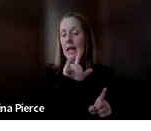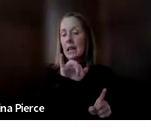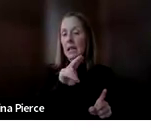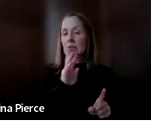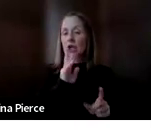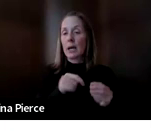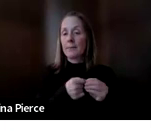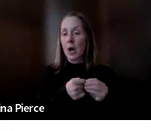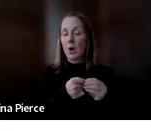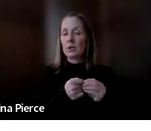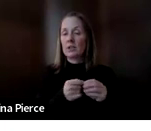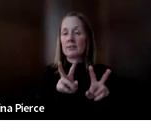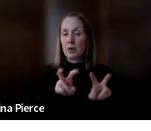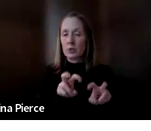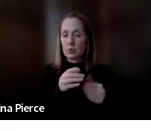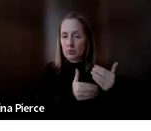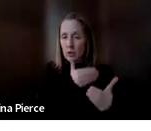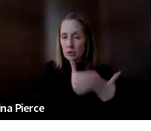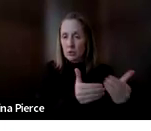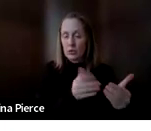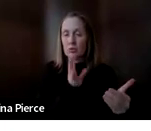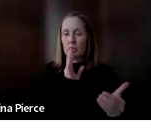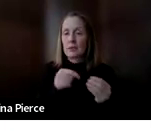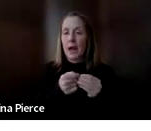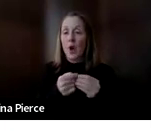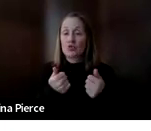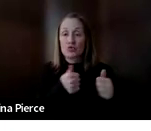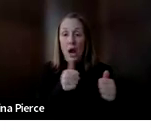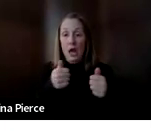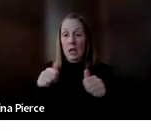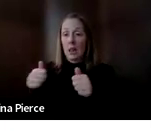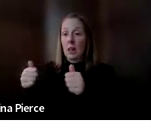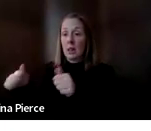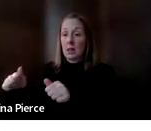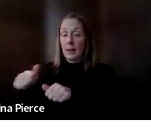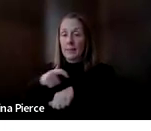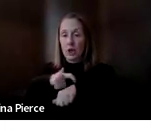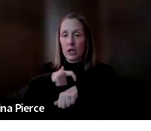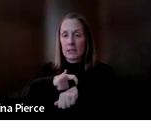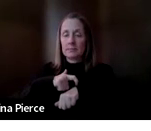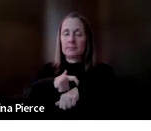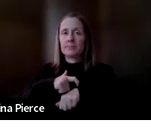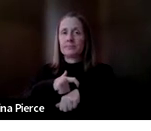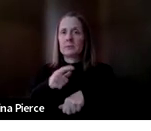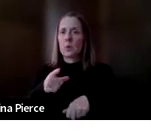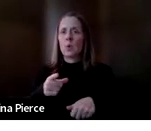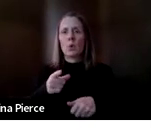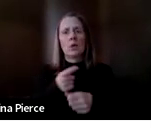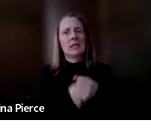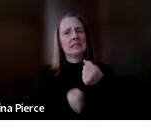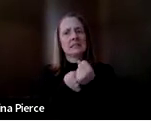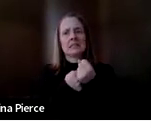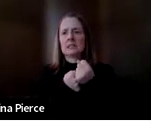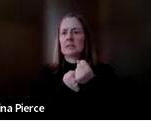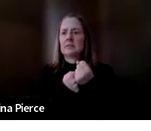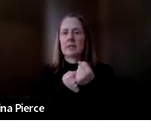she talked about the trial period of, you know, assistive technology can be expensive when we want to